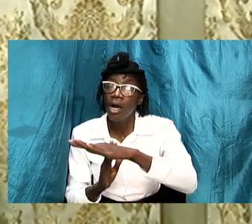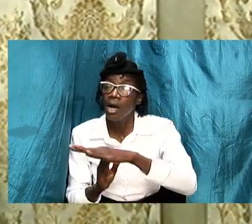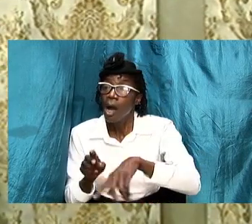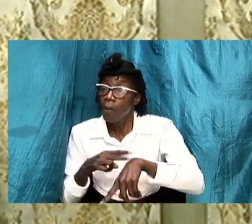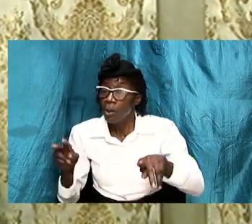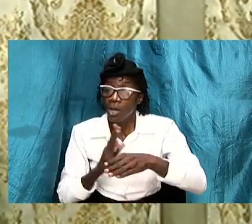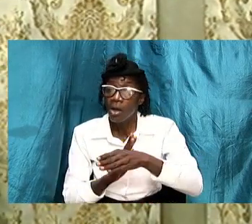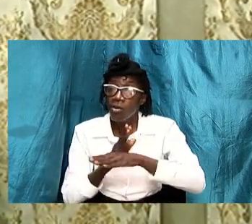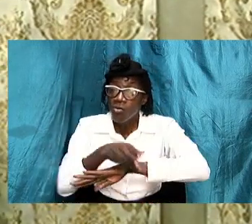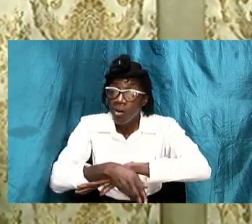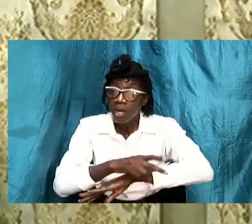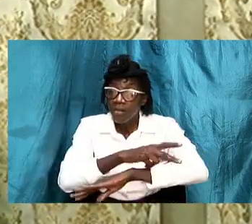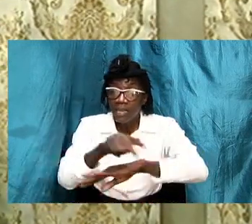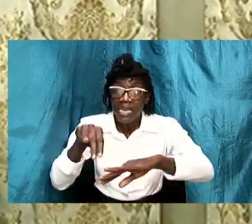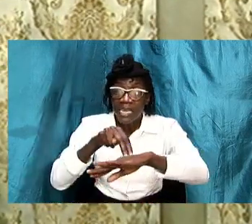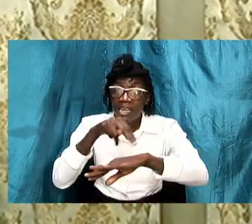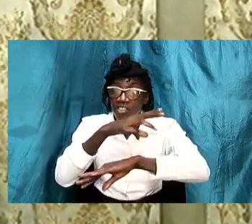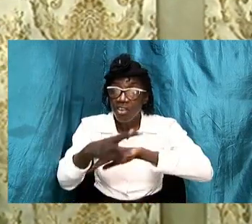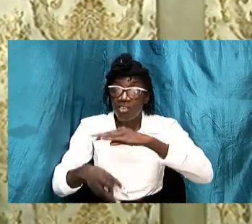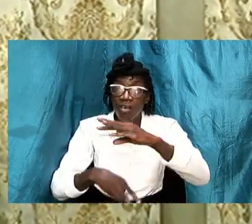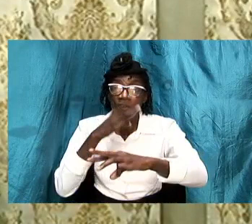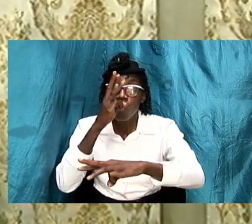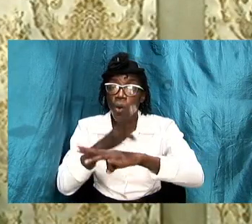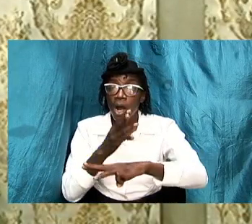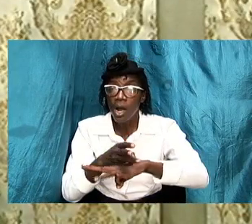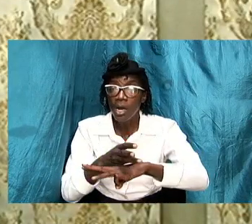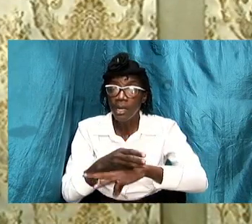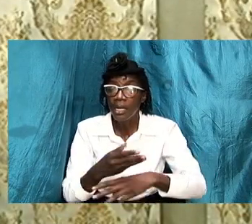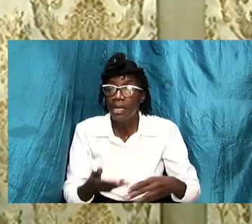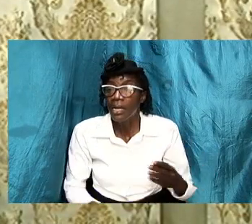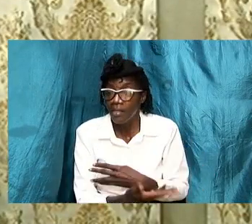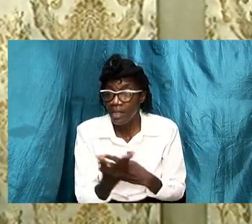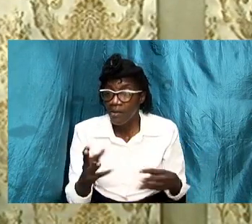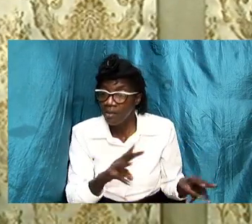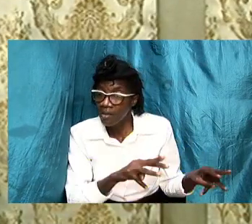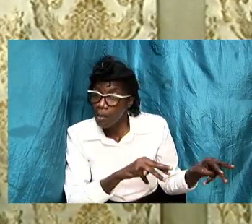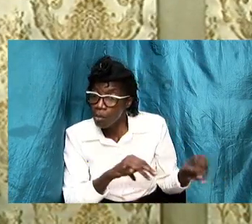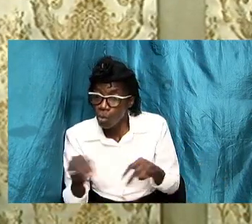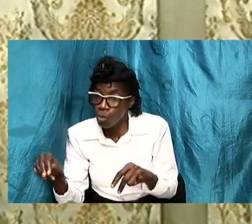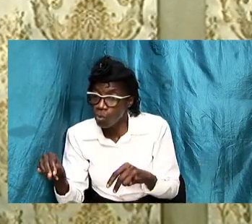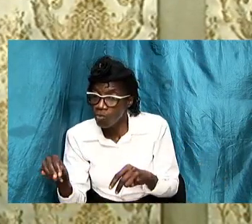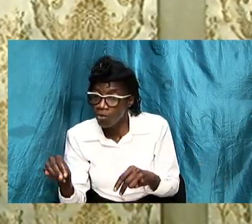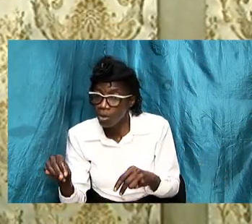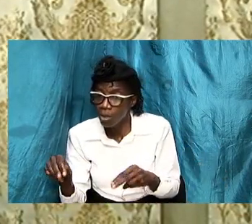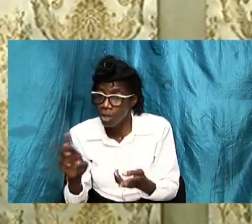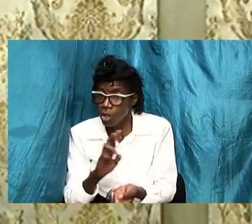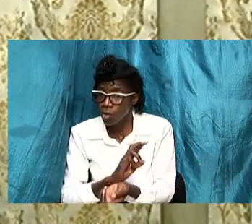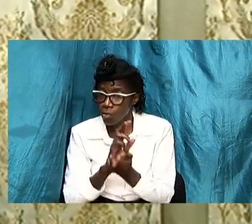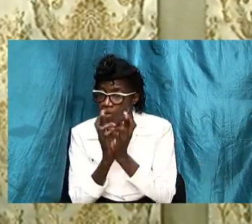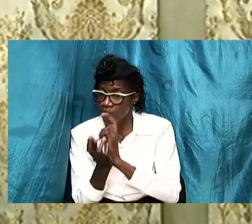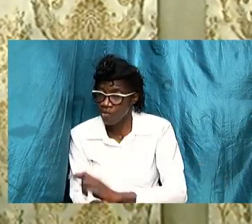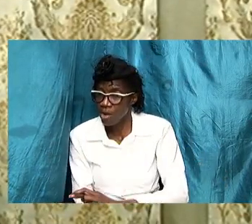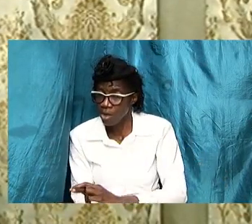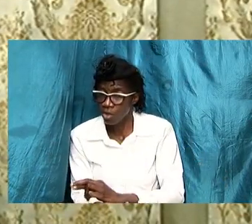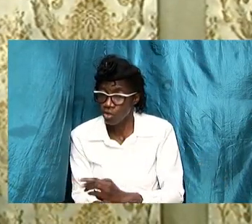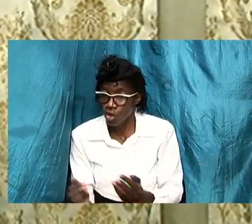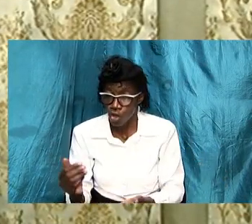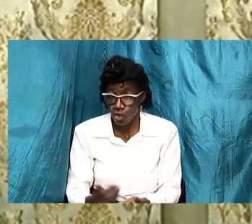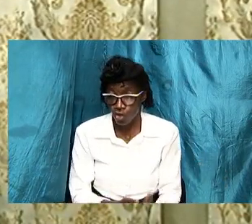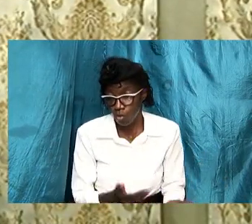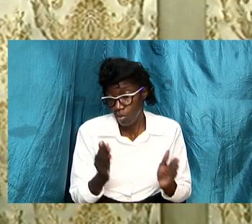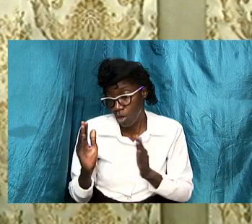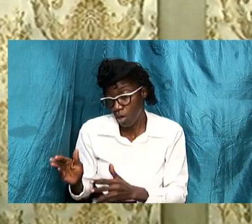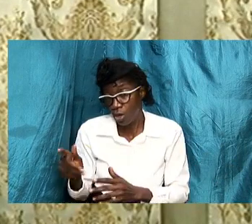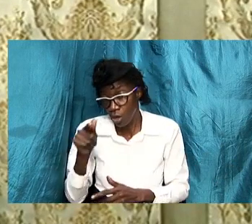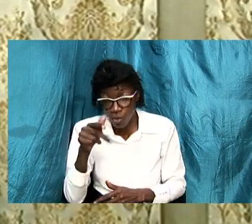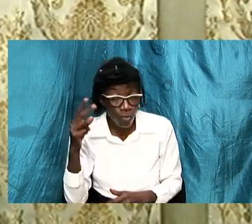of the world because there is a move to reverse certain order and you you would have